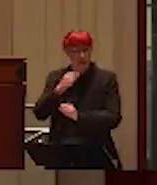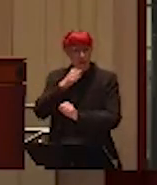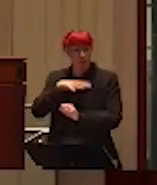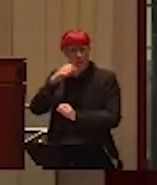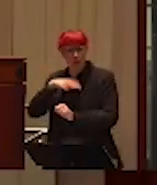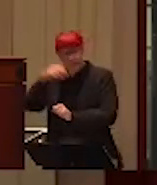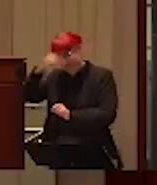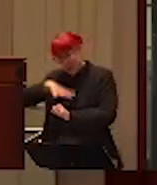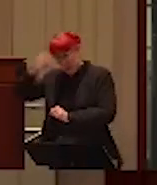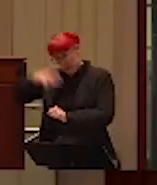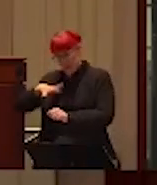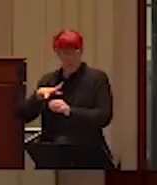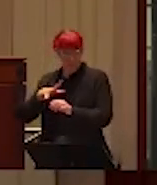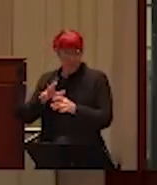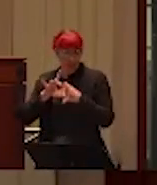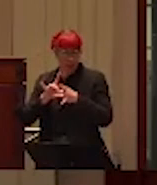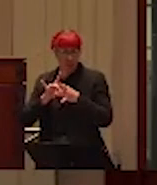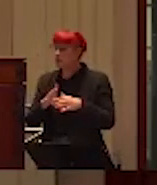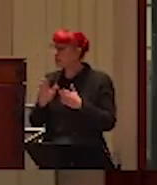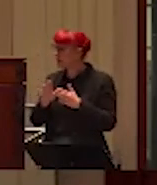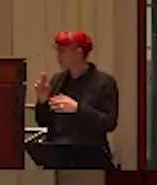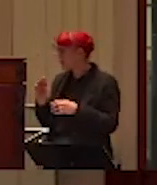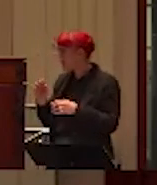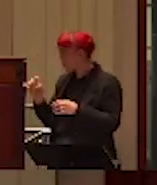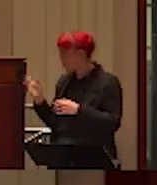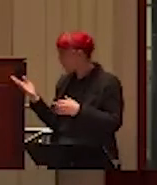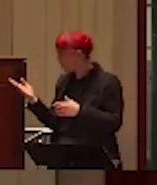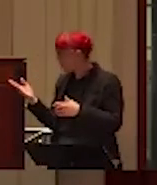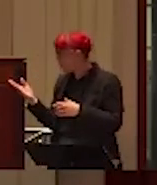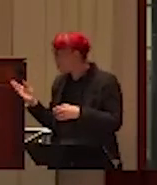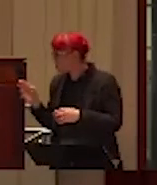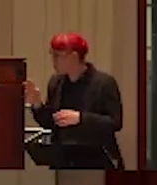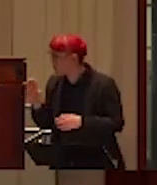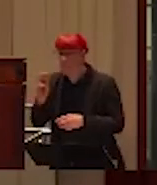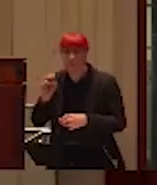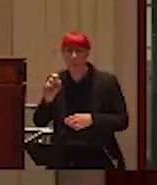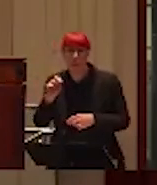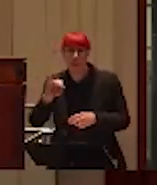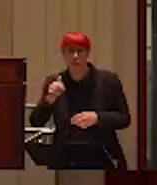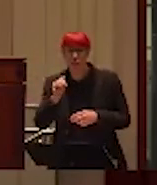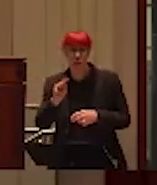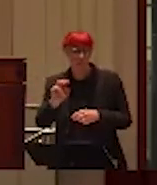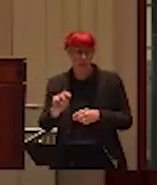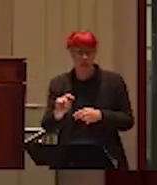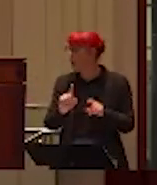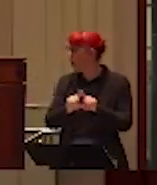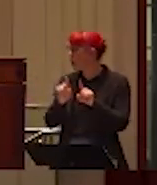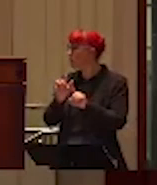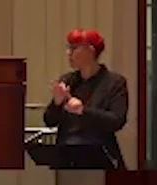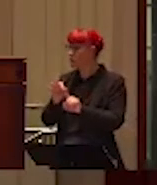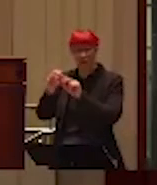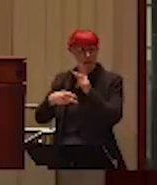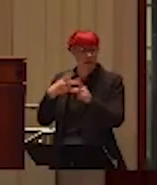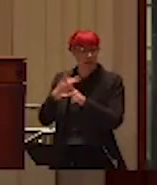Okay. Any other? Yep. Mic's on. There's also some unique types of violence that are specific to